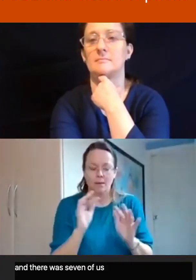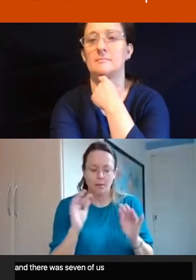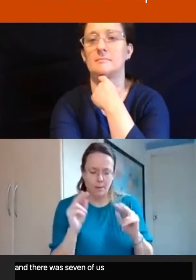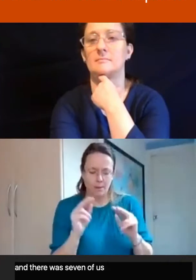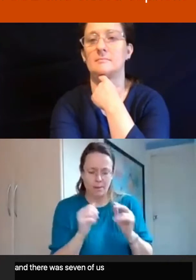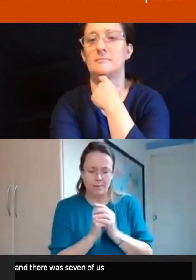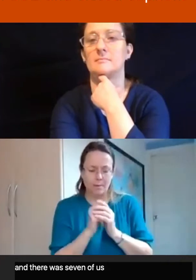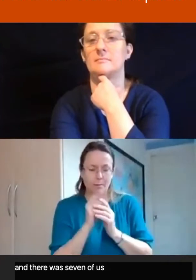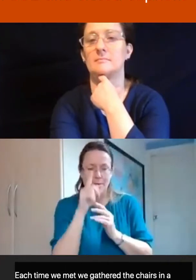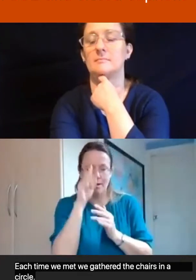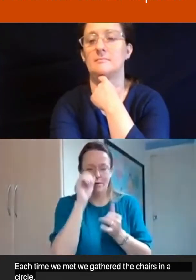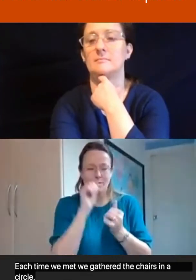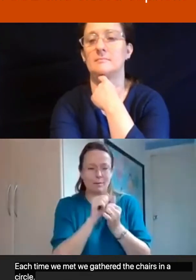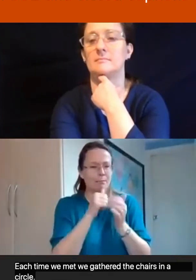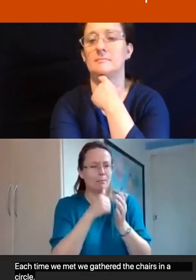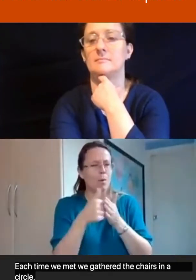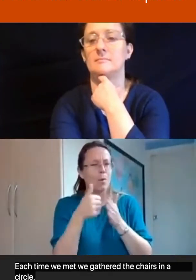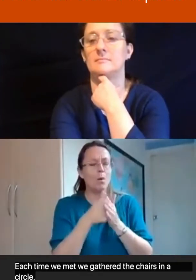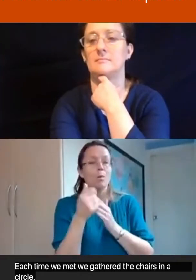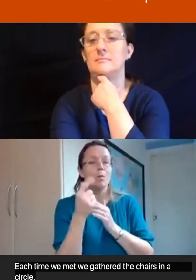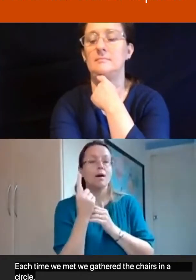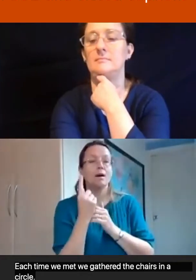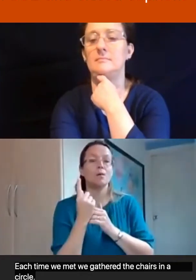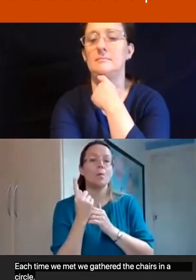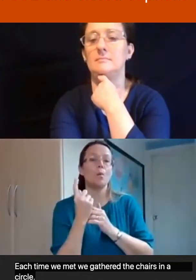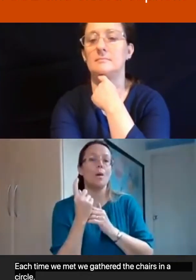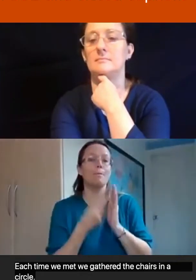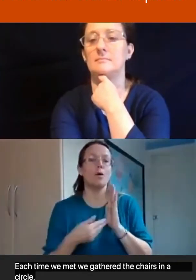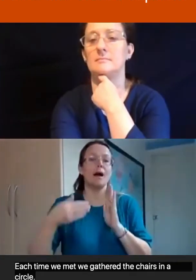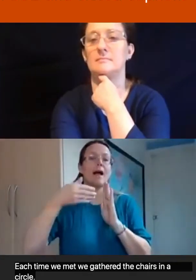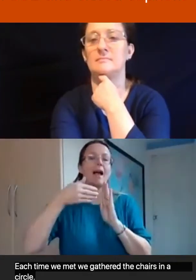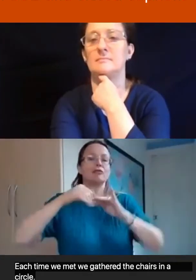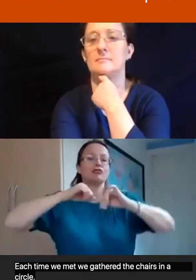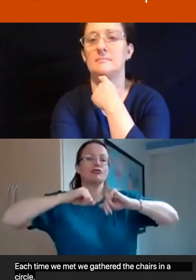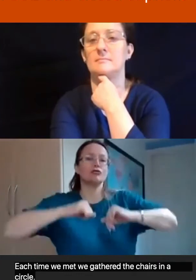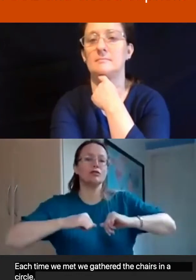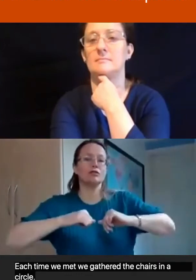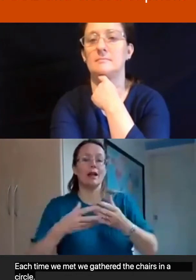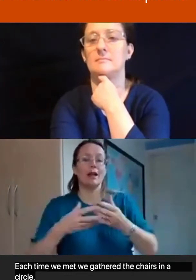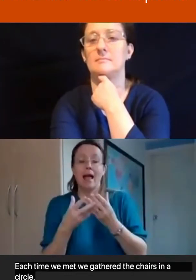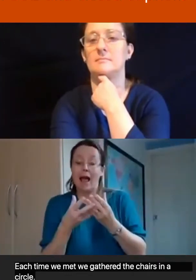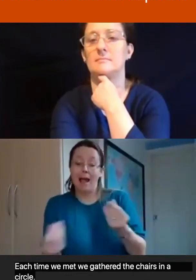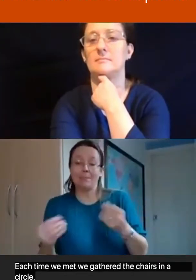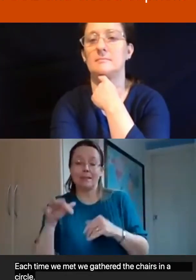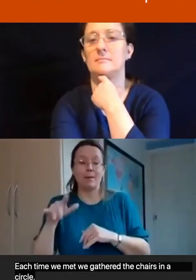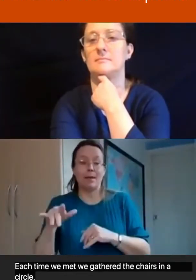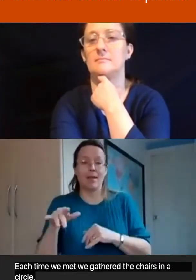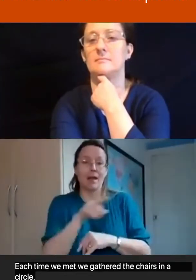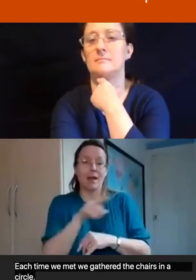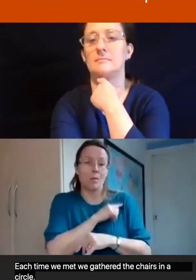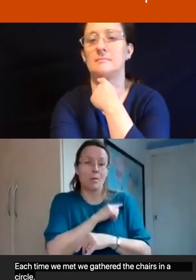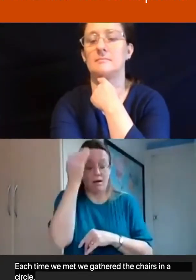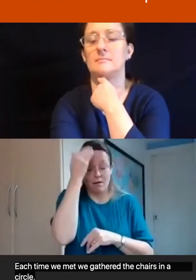Always, always, there was and there still is an empty chair, to remind us of what Mary Gray